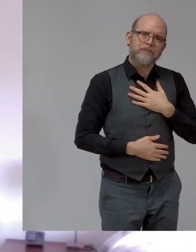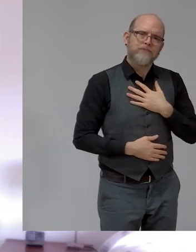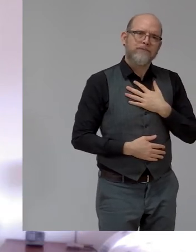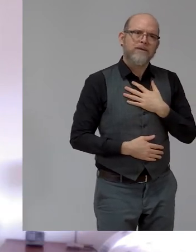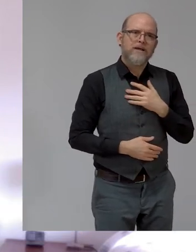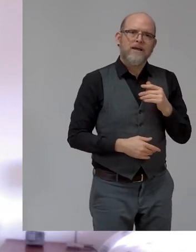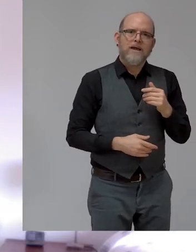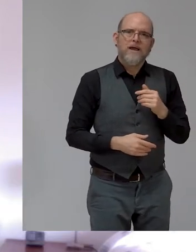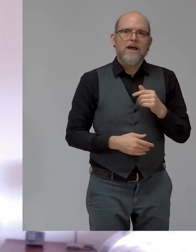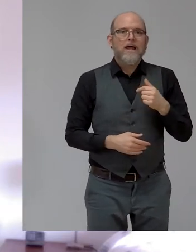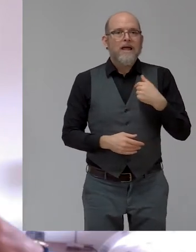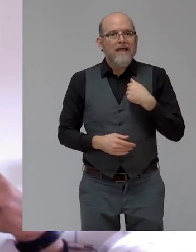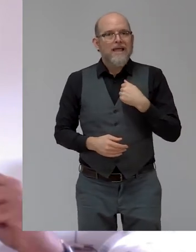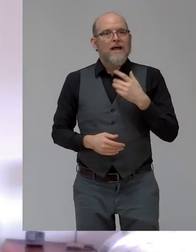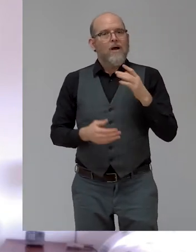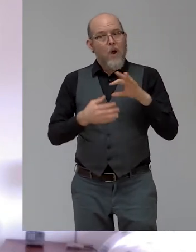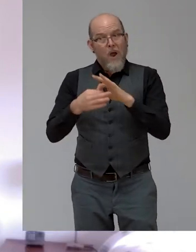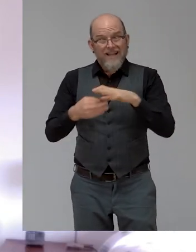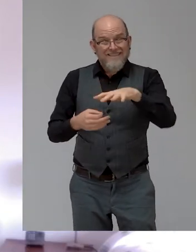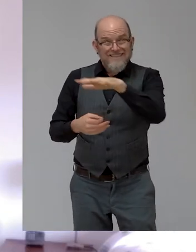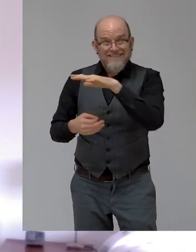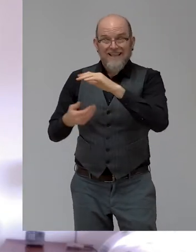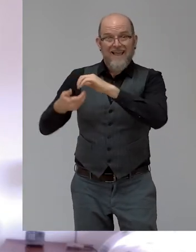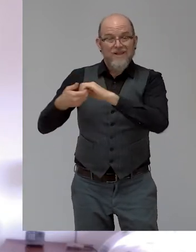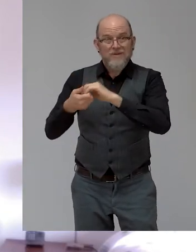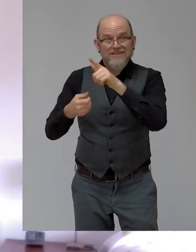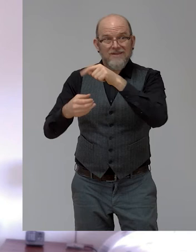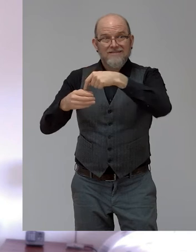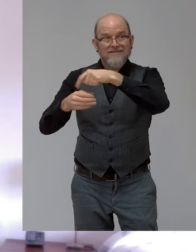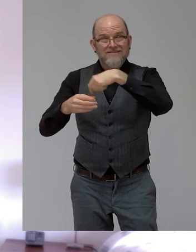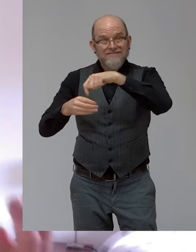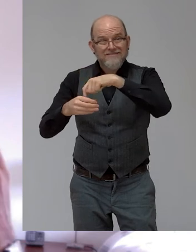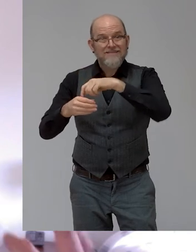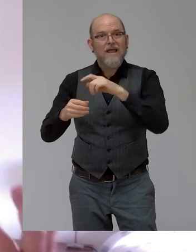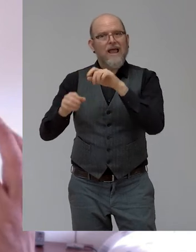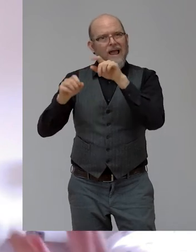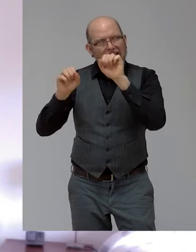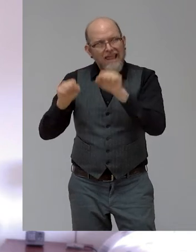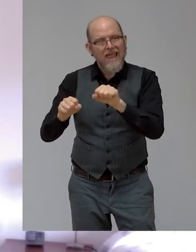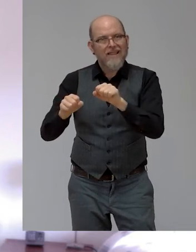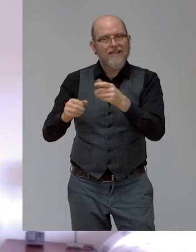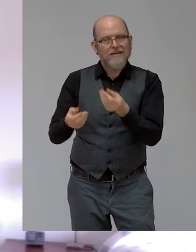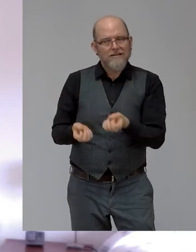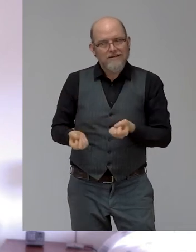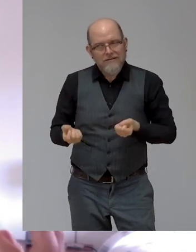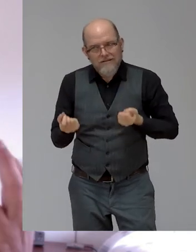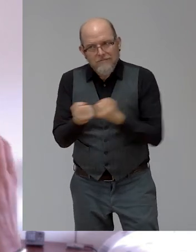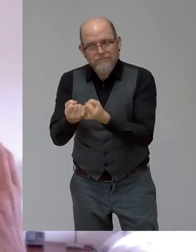having an organization that allows you to do that, right, makes you feel good.